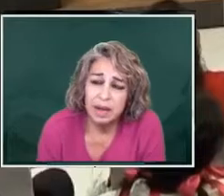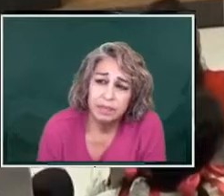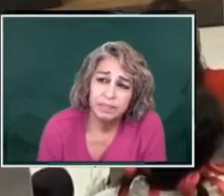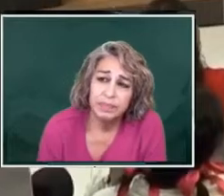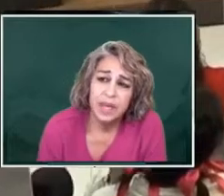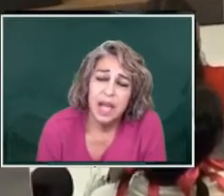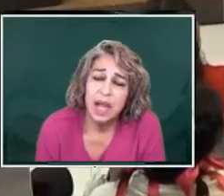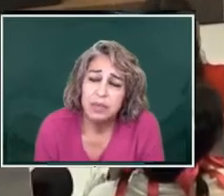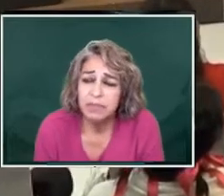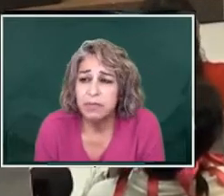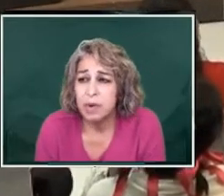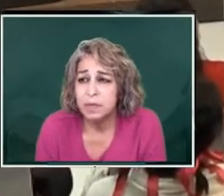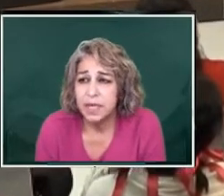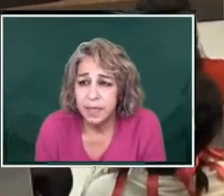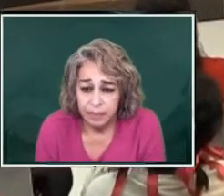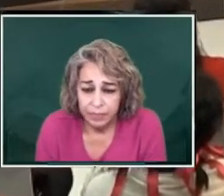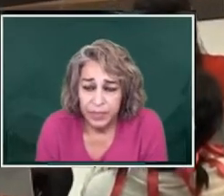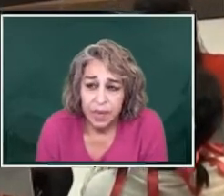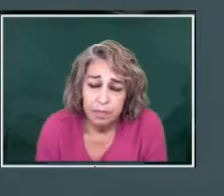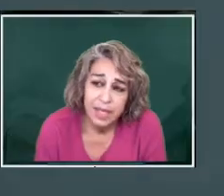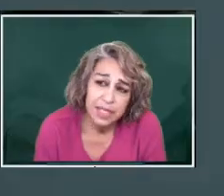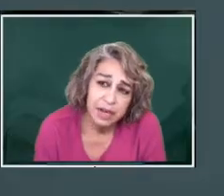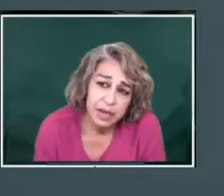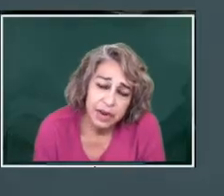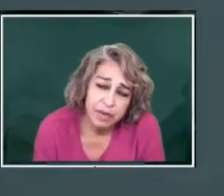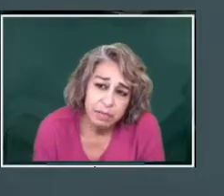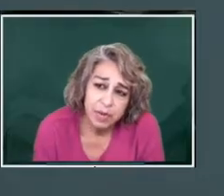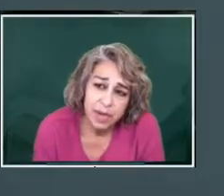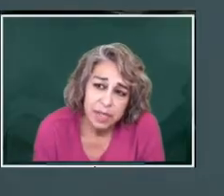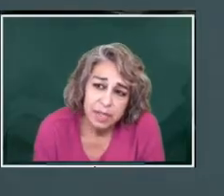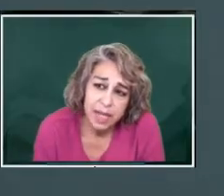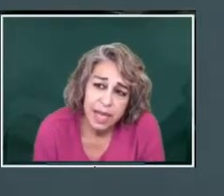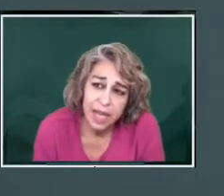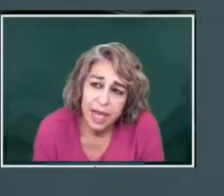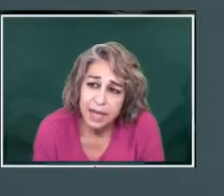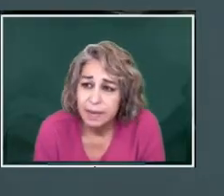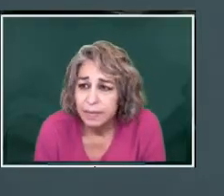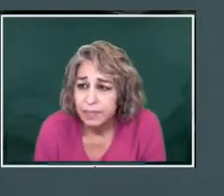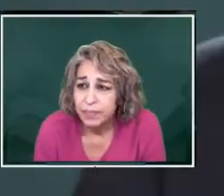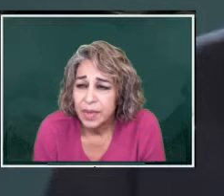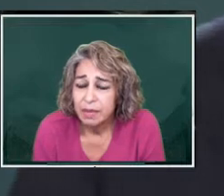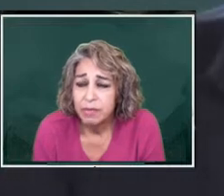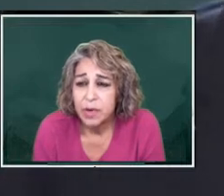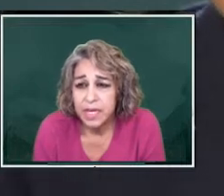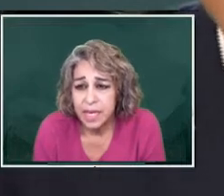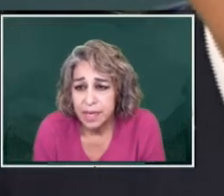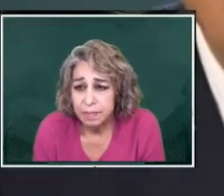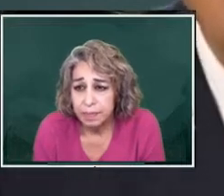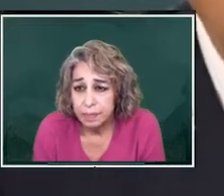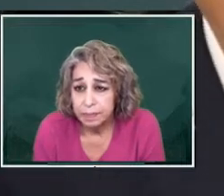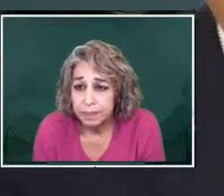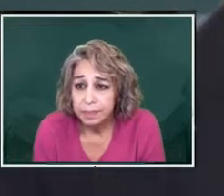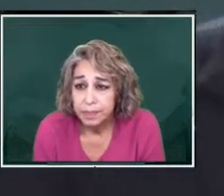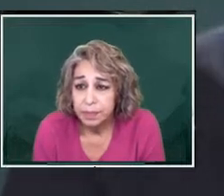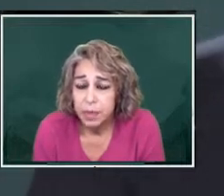I was informed by the Secretary of Marines that he had 14